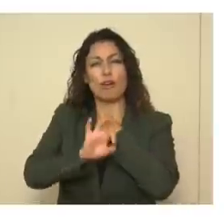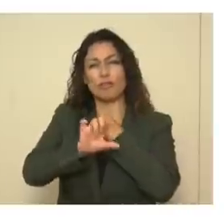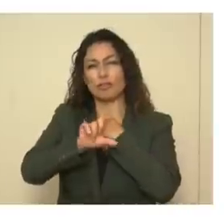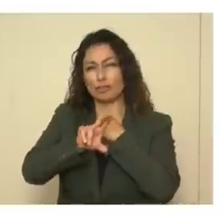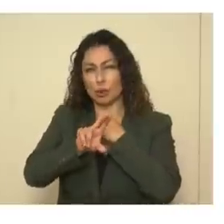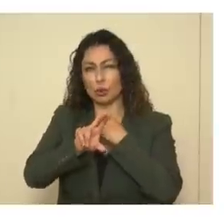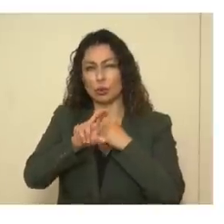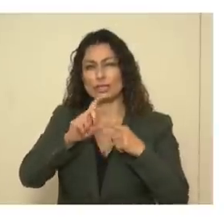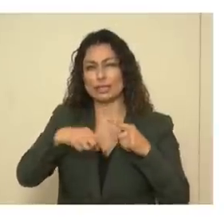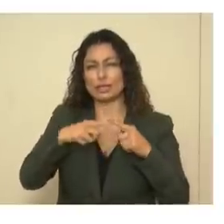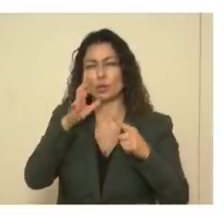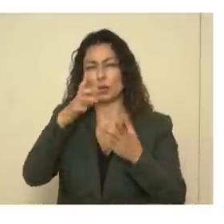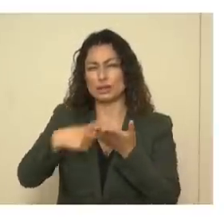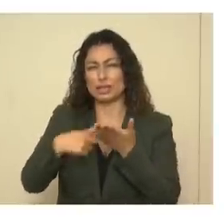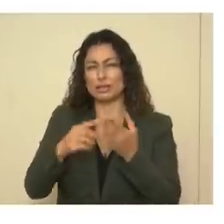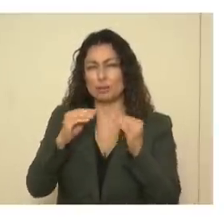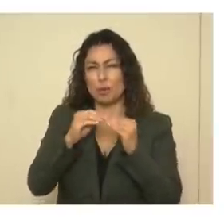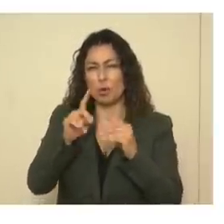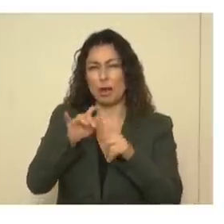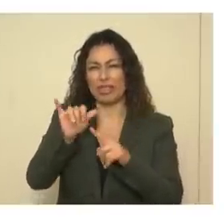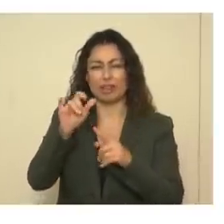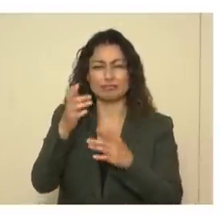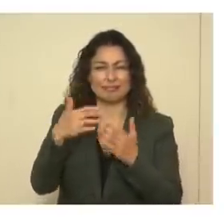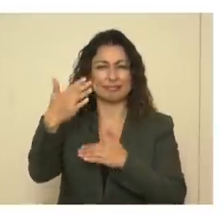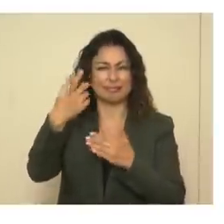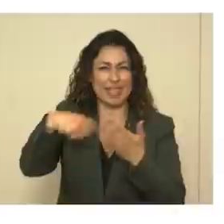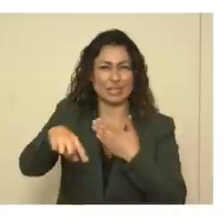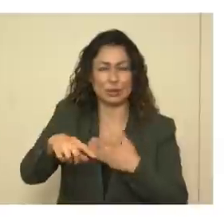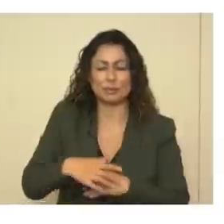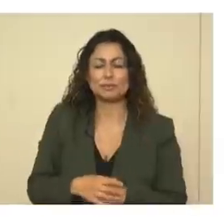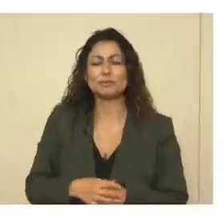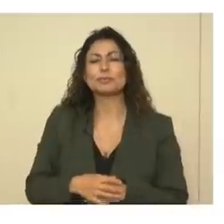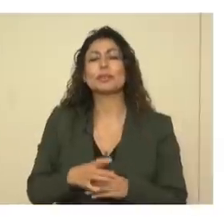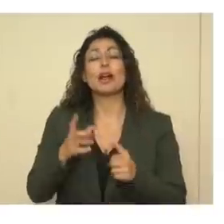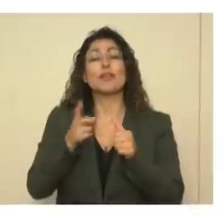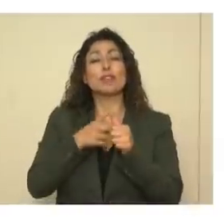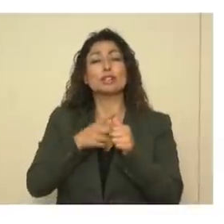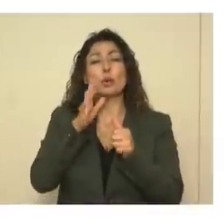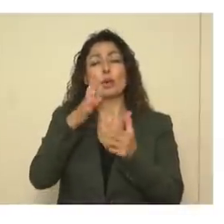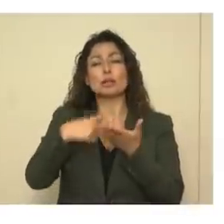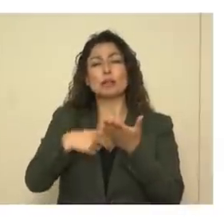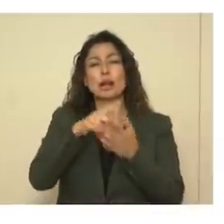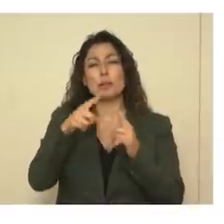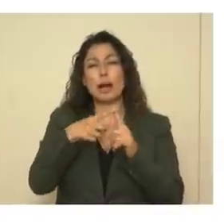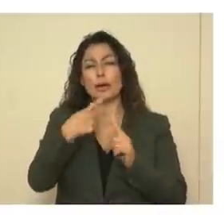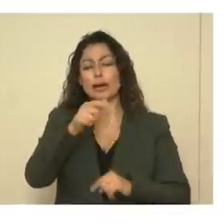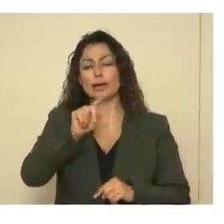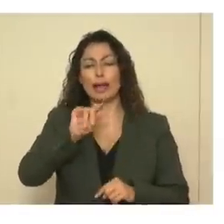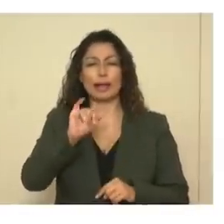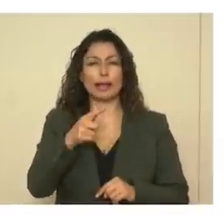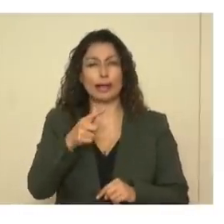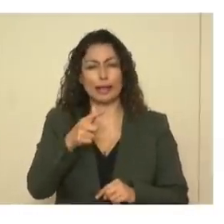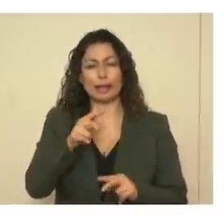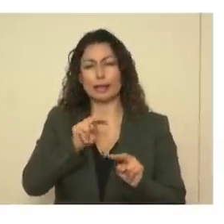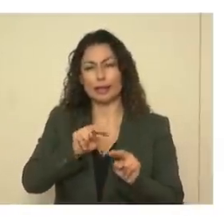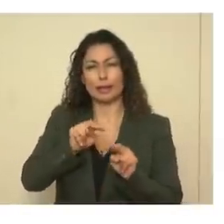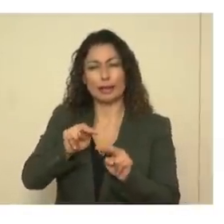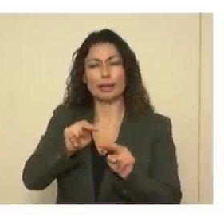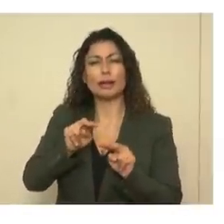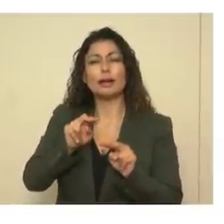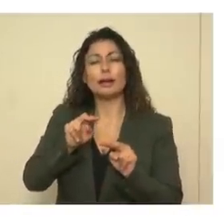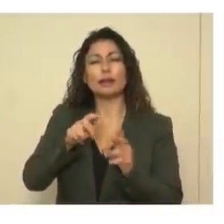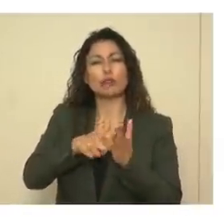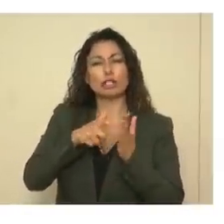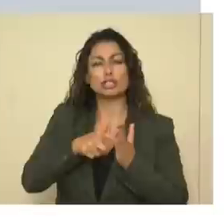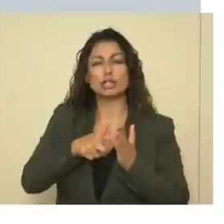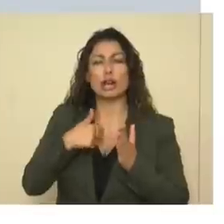about that next week. Now I'm going to briefly talk about gating criteria. Again, I mentioned I'd taken out some of the graphs because I wanted